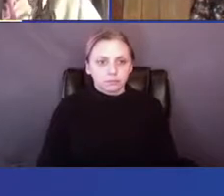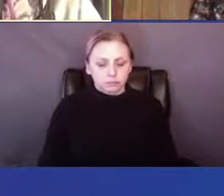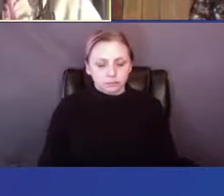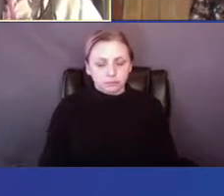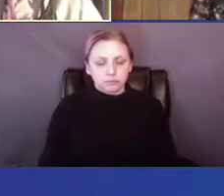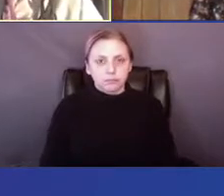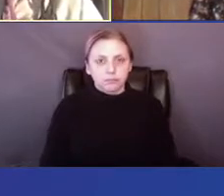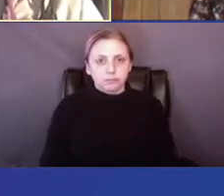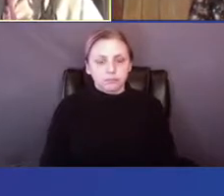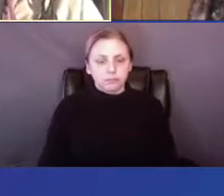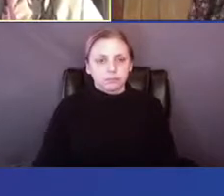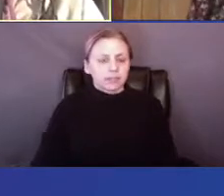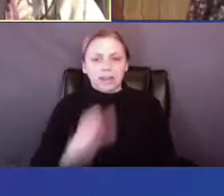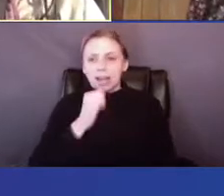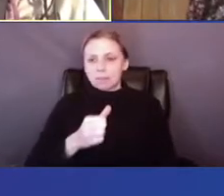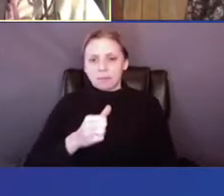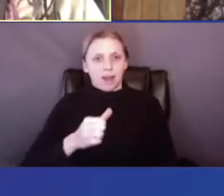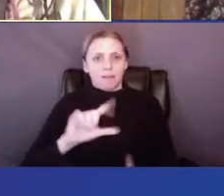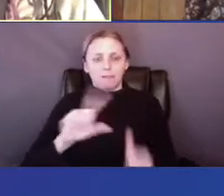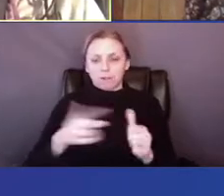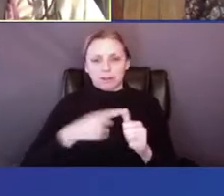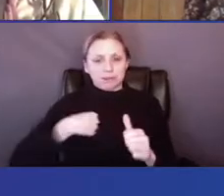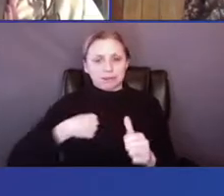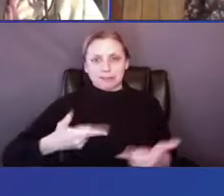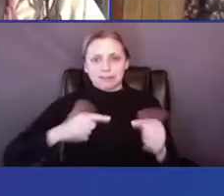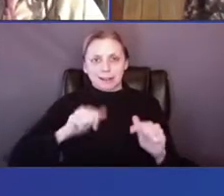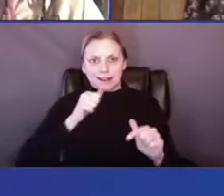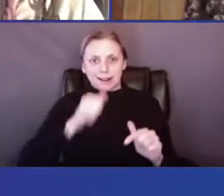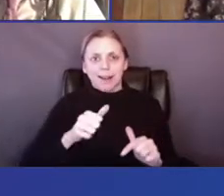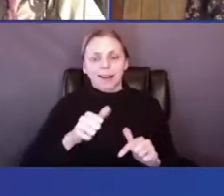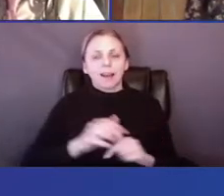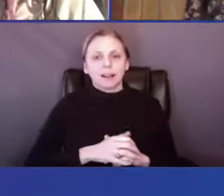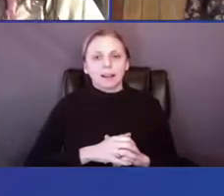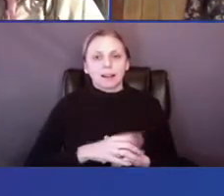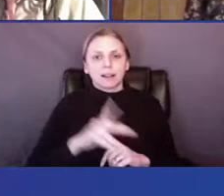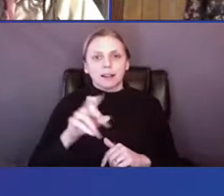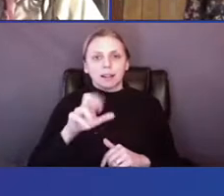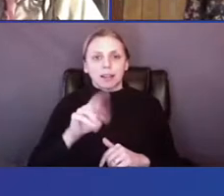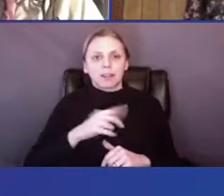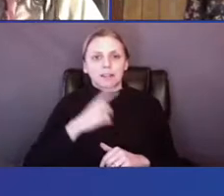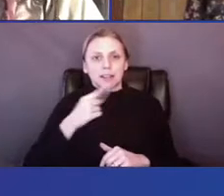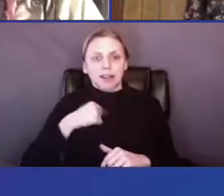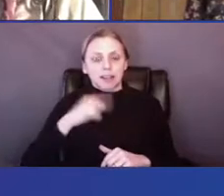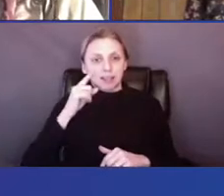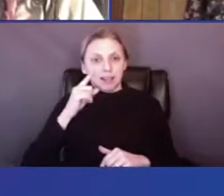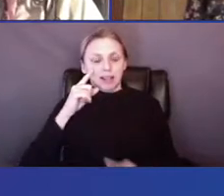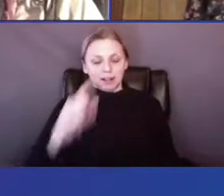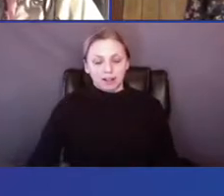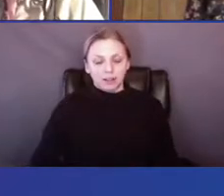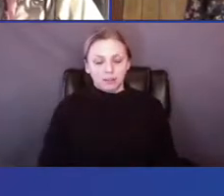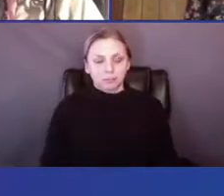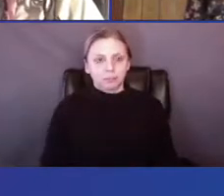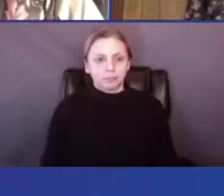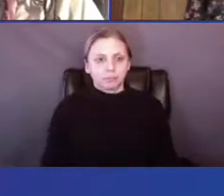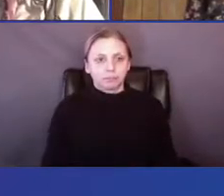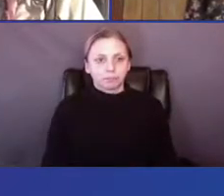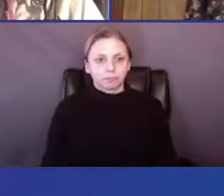I'm not going first on this one. I think, I think I'm just going to say that, um, um,